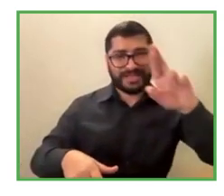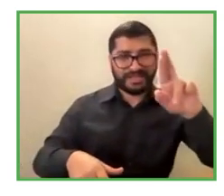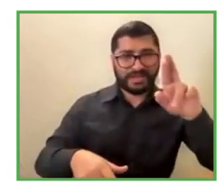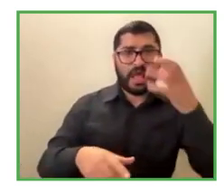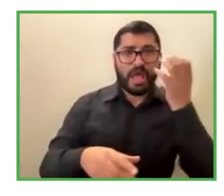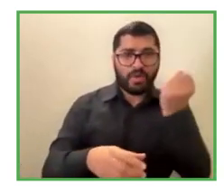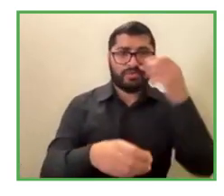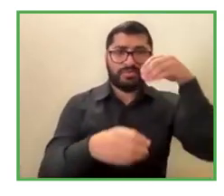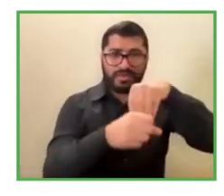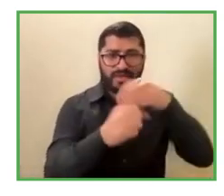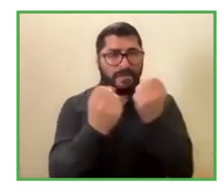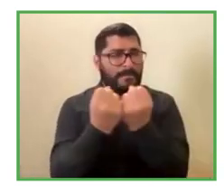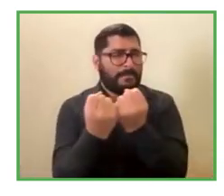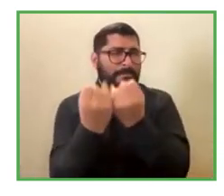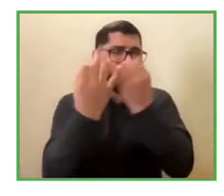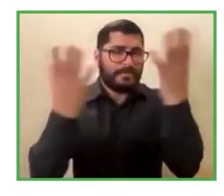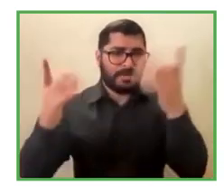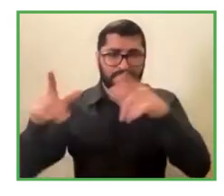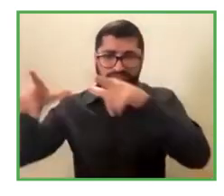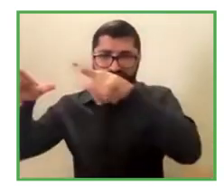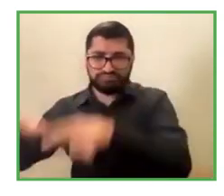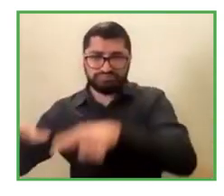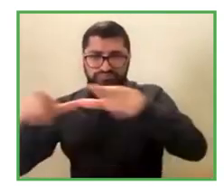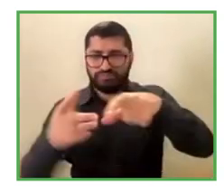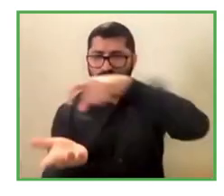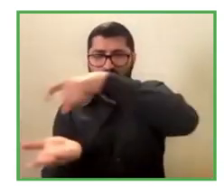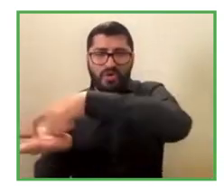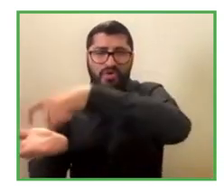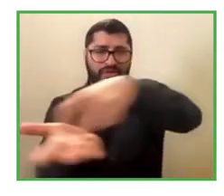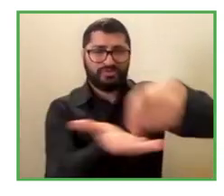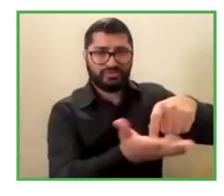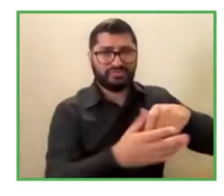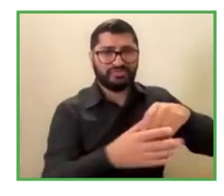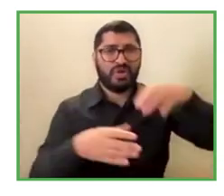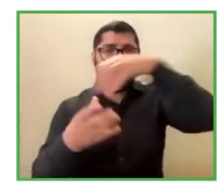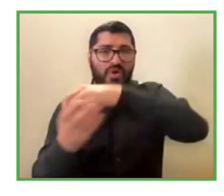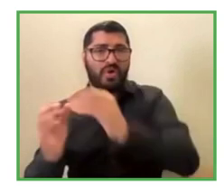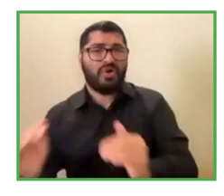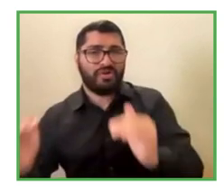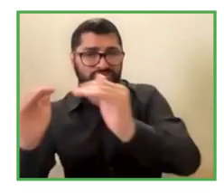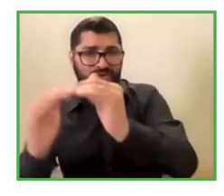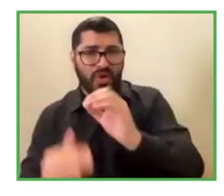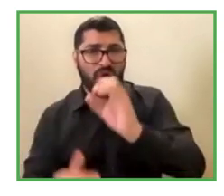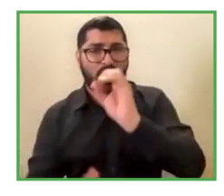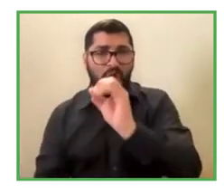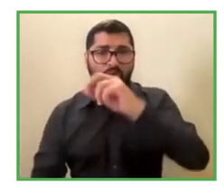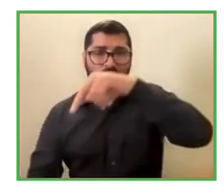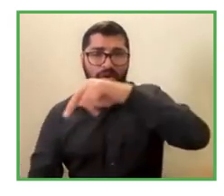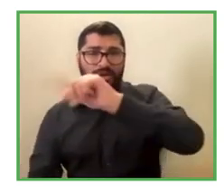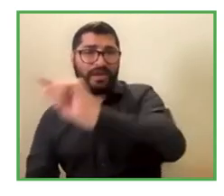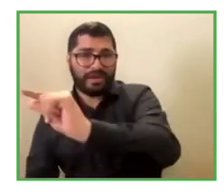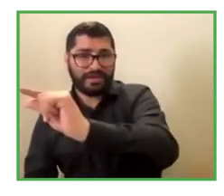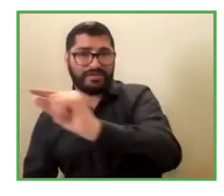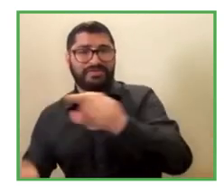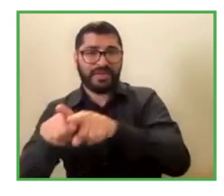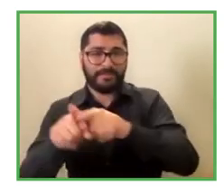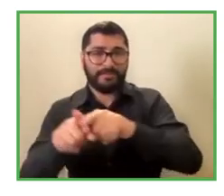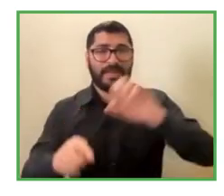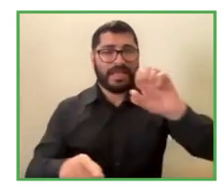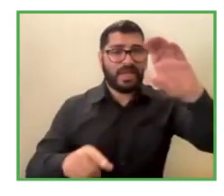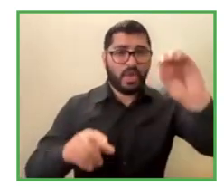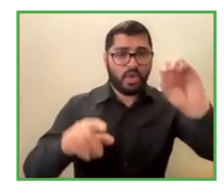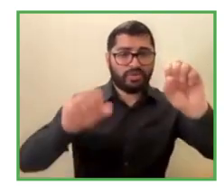that we work with, and then we have adapted a similar policy and a similar philosophy there that where,